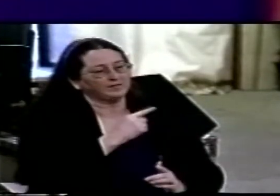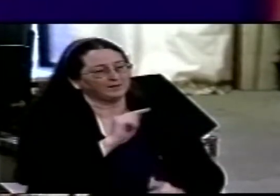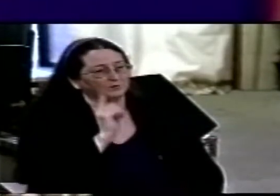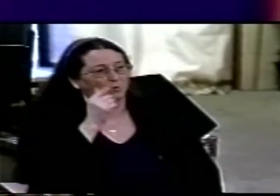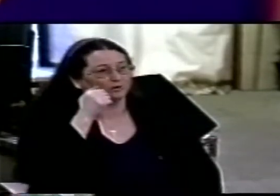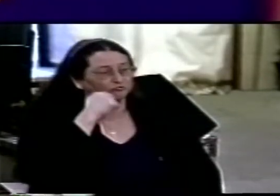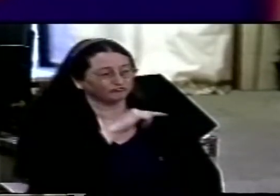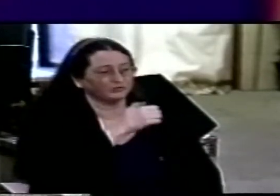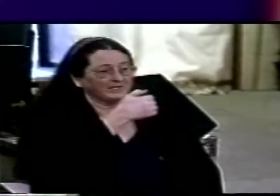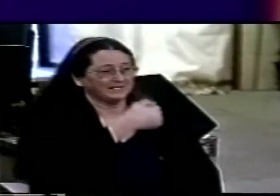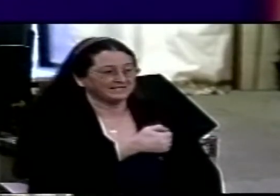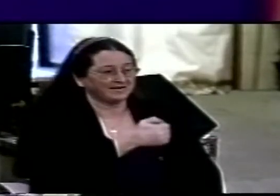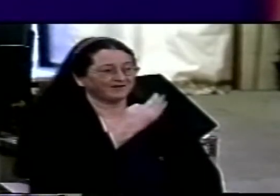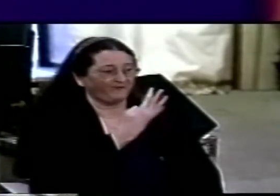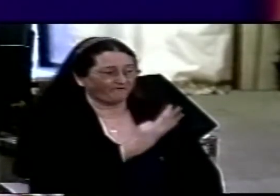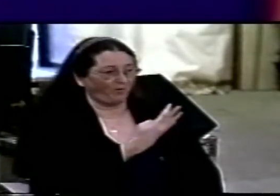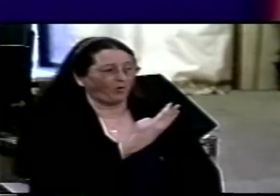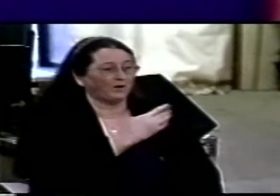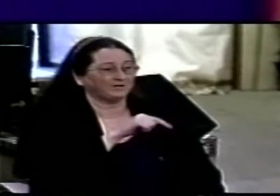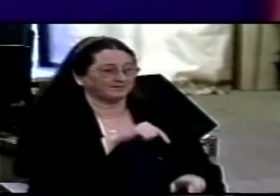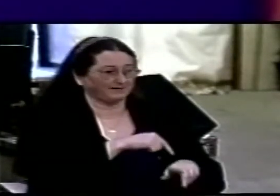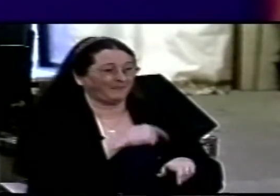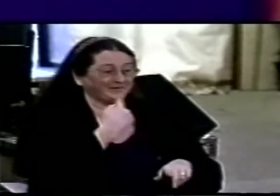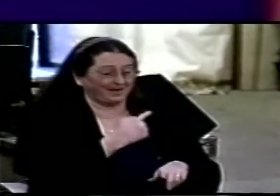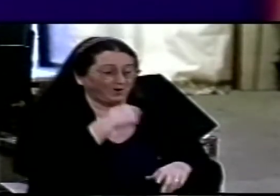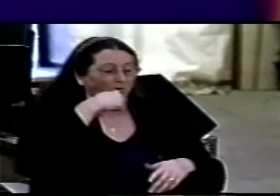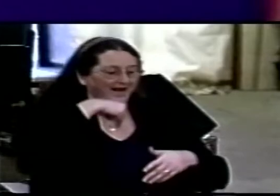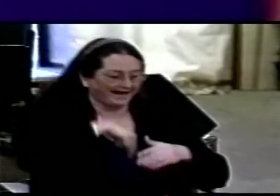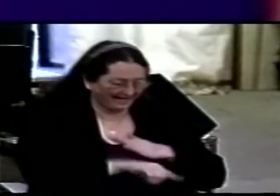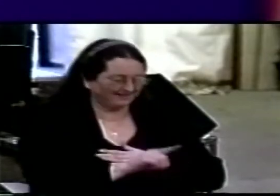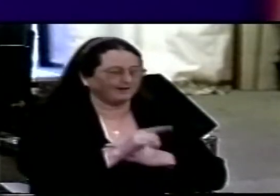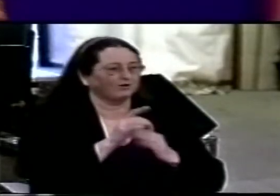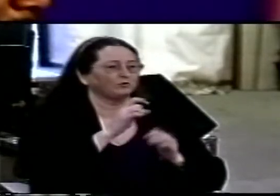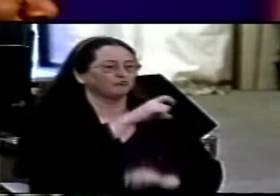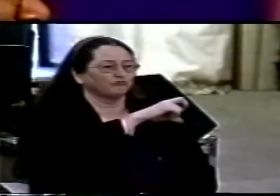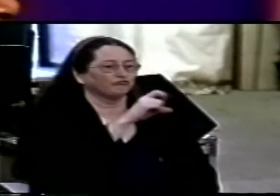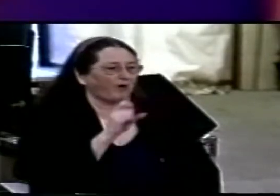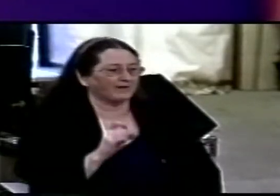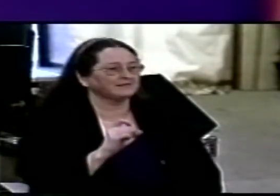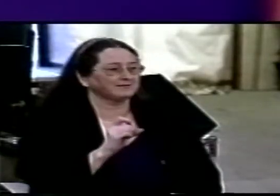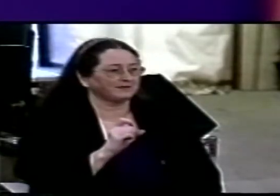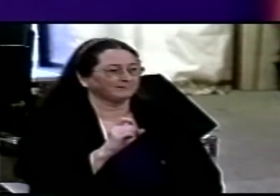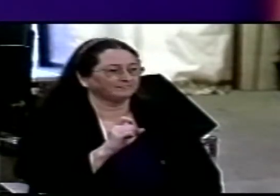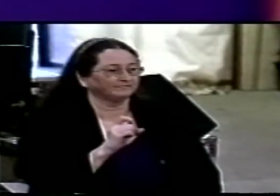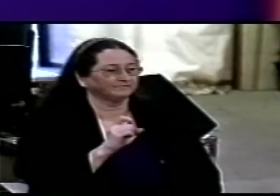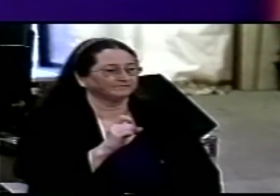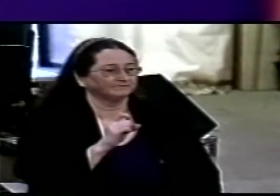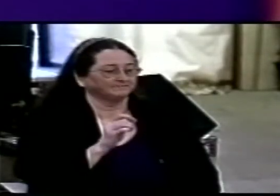description we are in Christ that is ladies and gentlemen a biblical